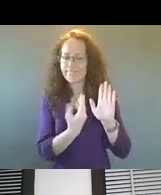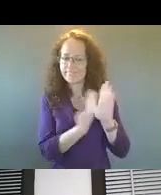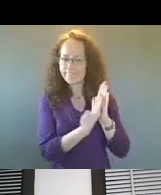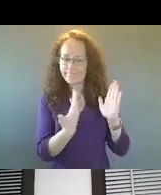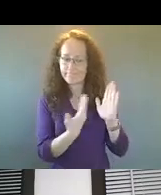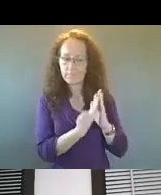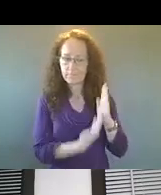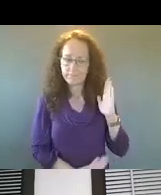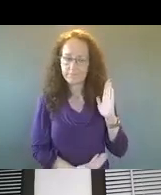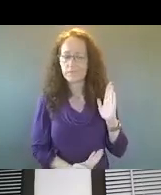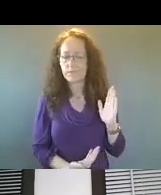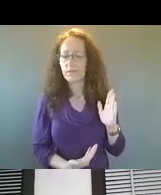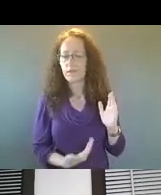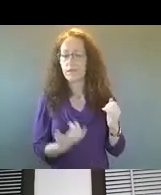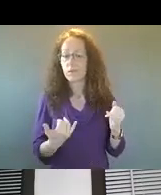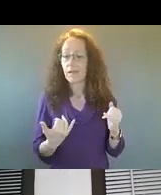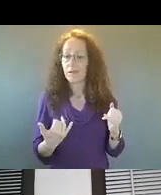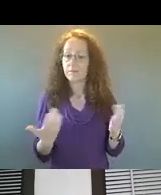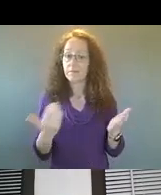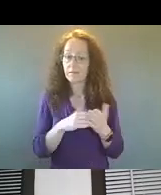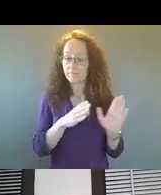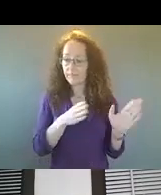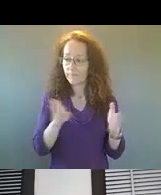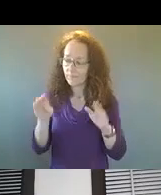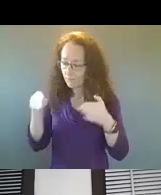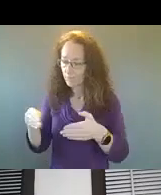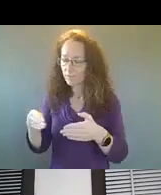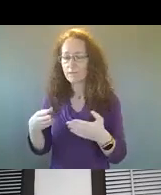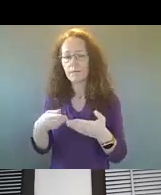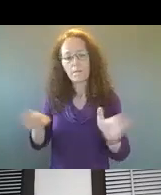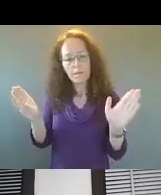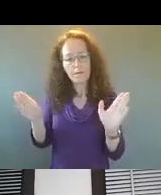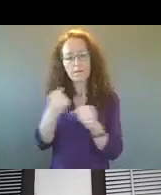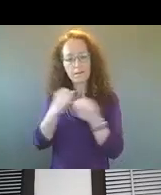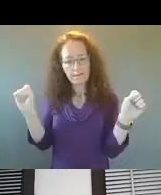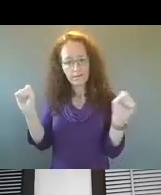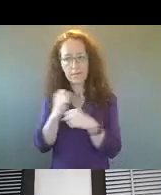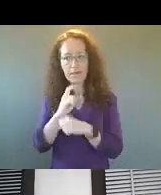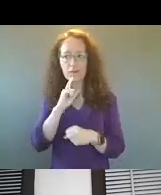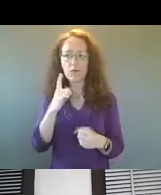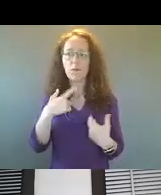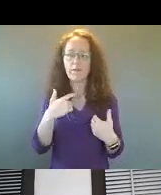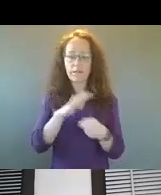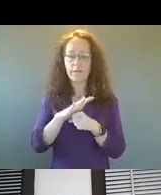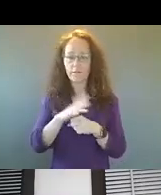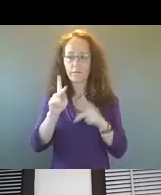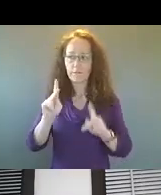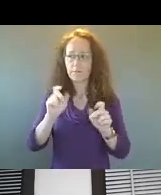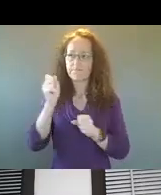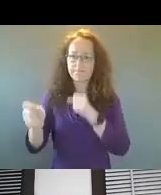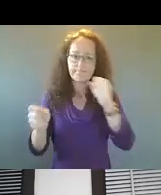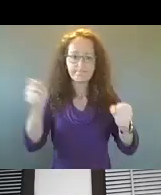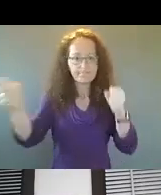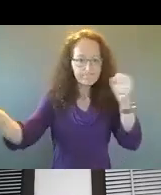focus back on, uh, public safety. Uh, so ensuring that we have the resources out there to respond to, um, uh, to